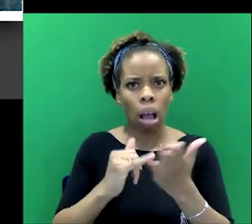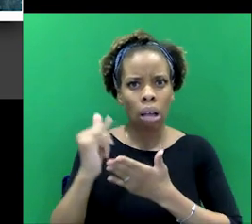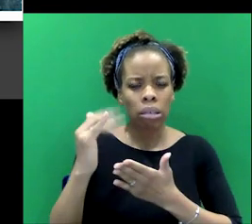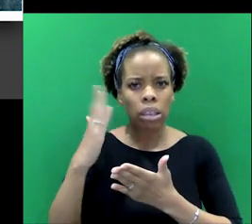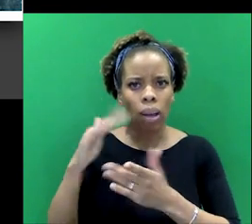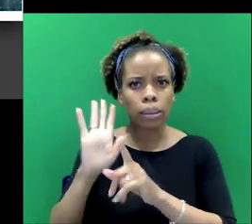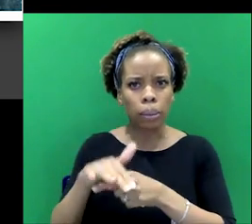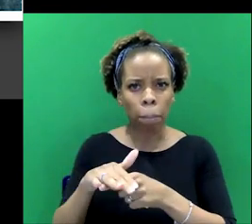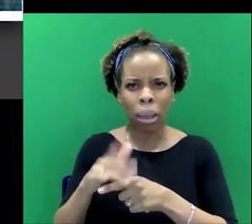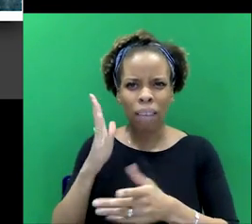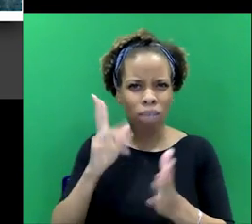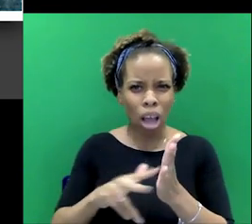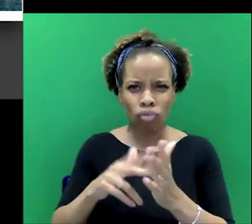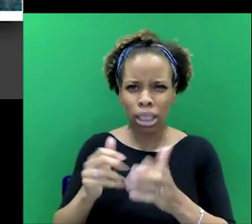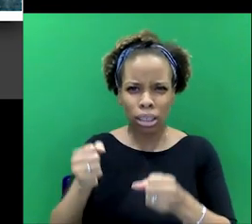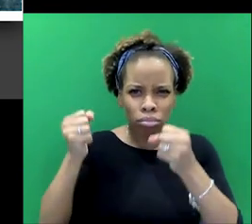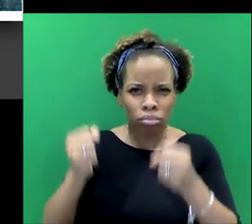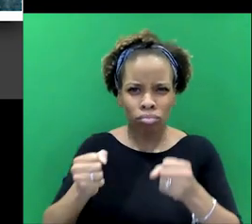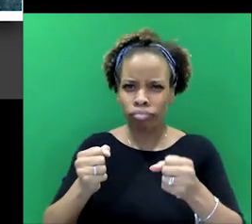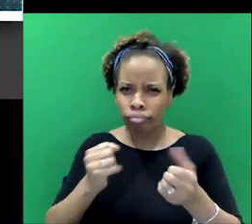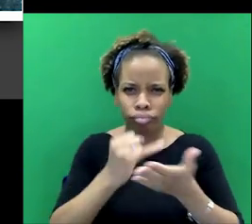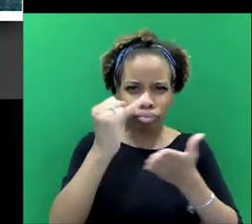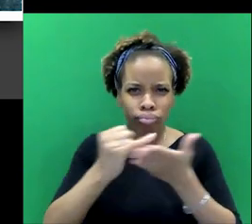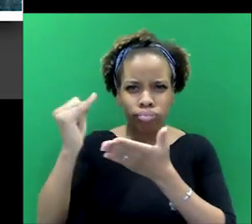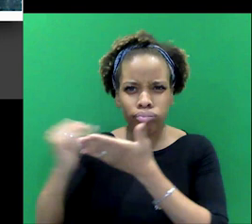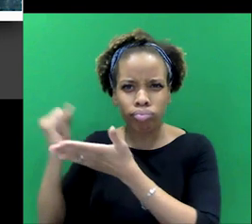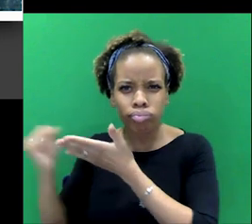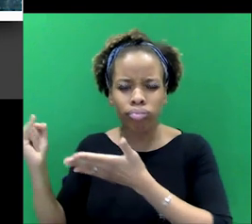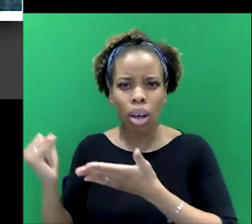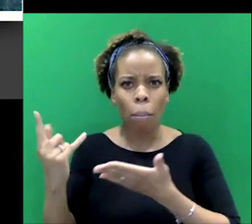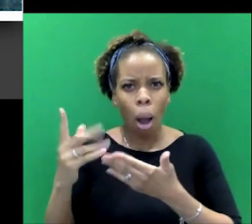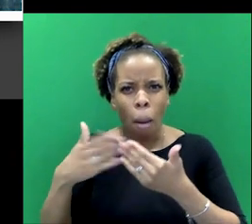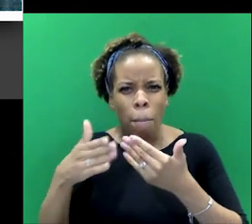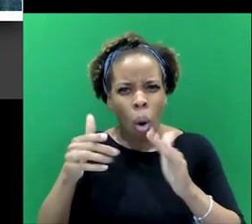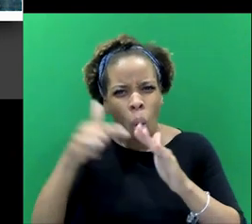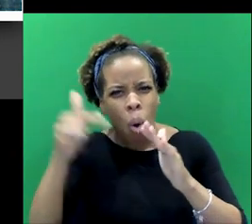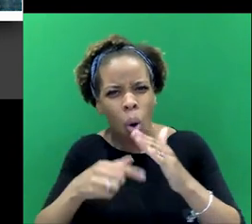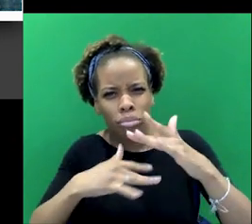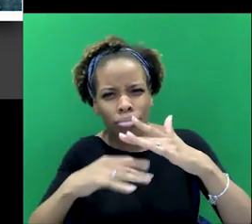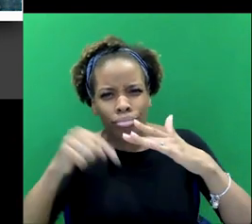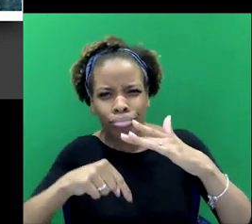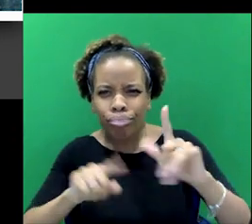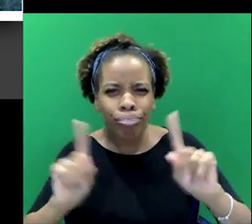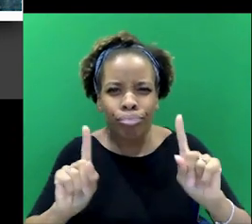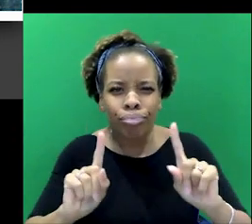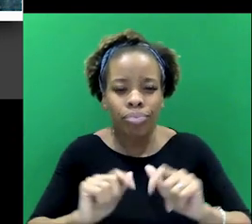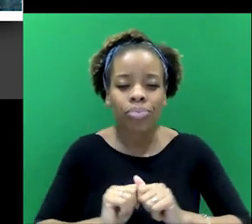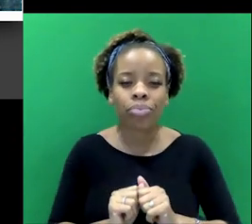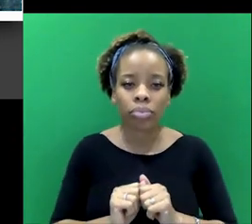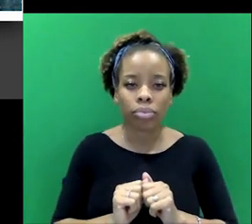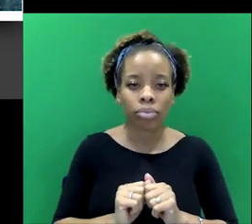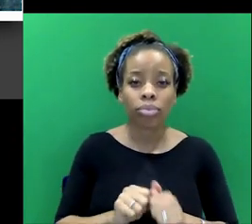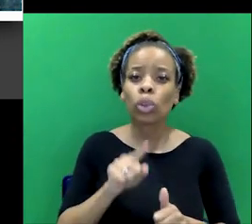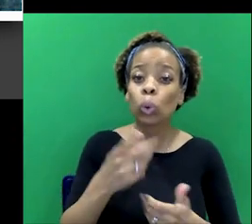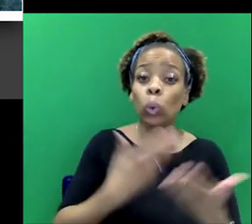Edwardian period. It's, it's bumpier, isn't it, and chewier than that. It is, you know, when we're talking about the foreign, uh,